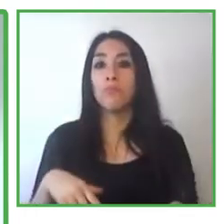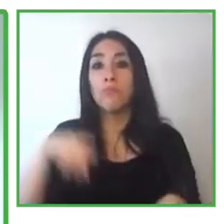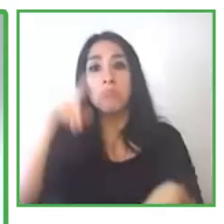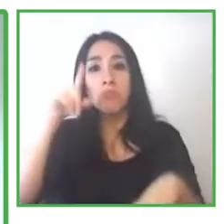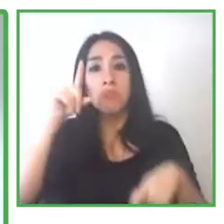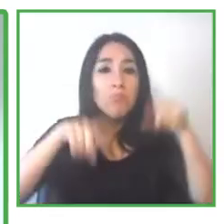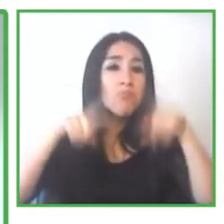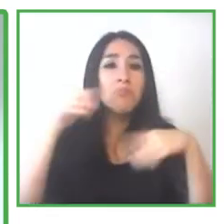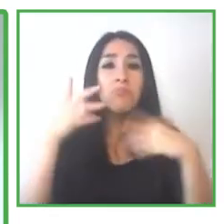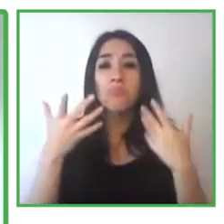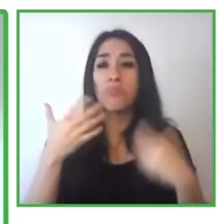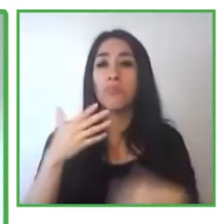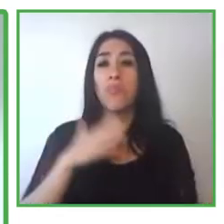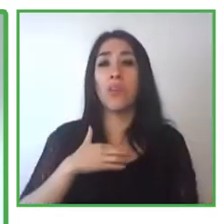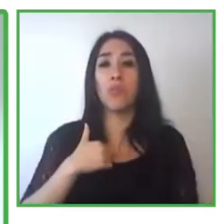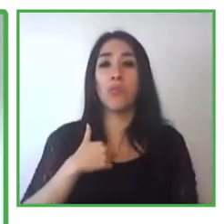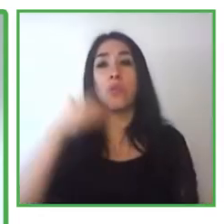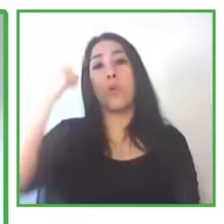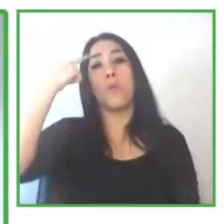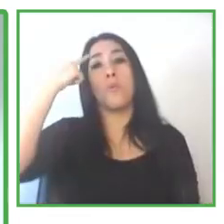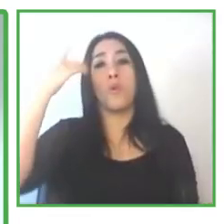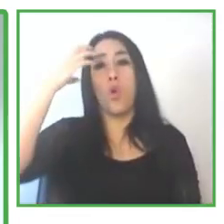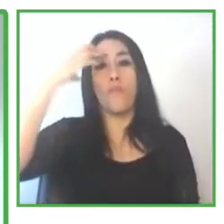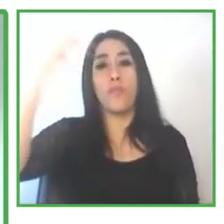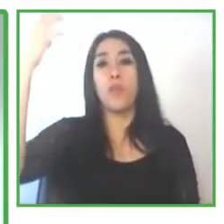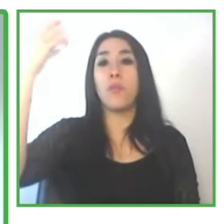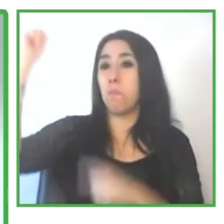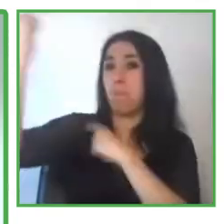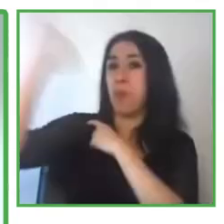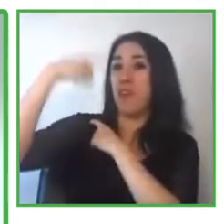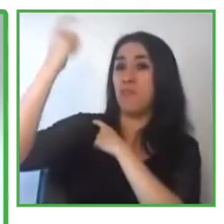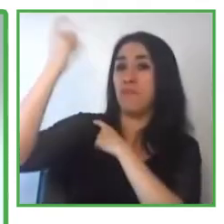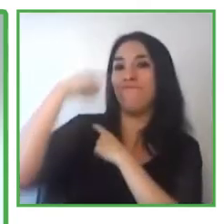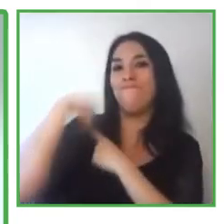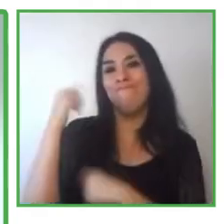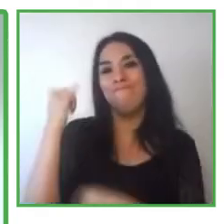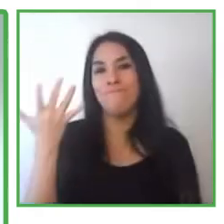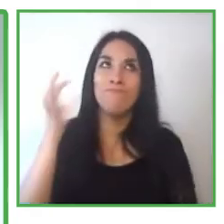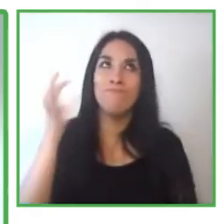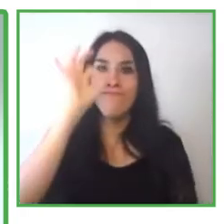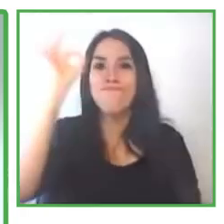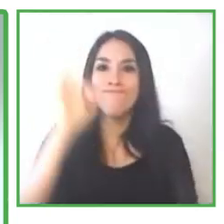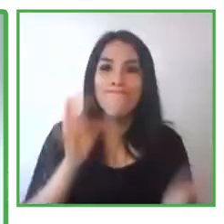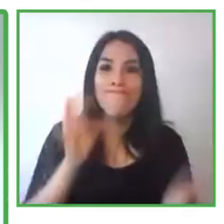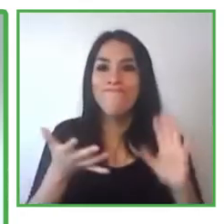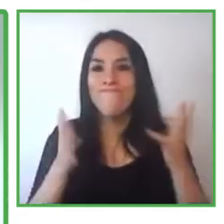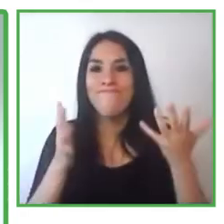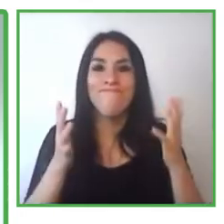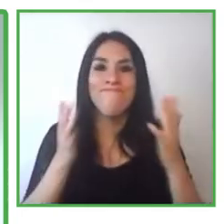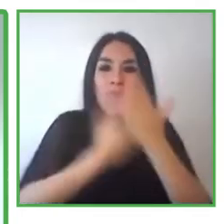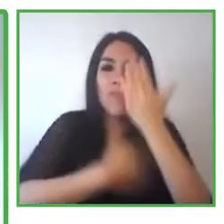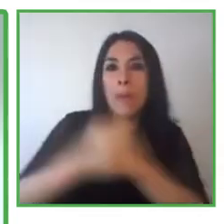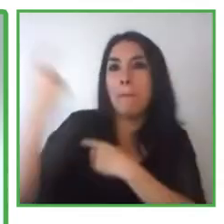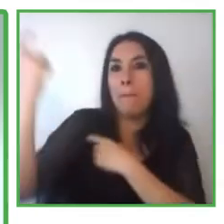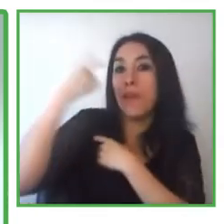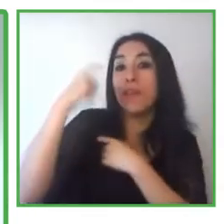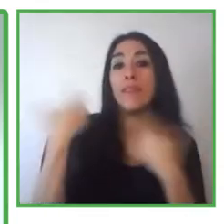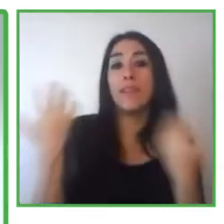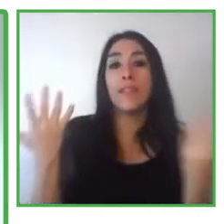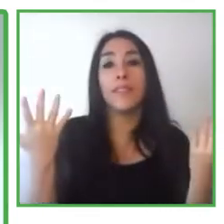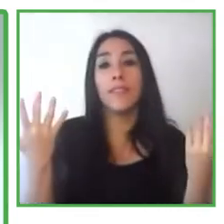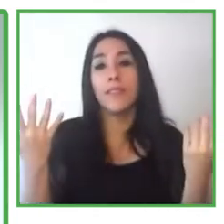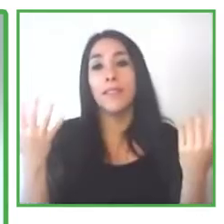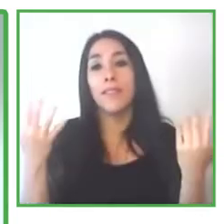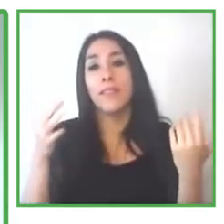rehabilitation beneficiaries or people with disabilities. 22, companies starting in